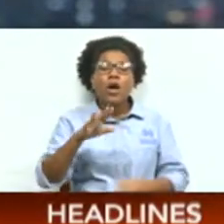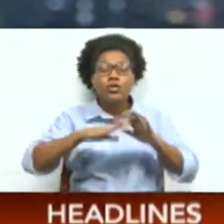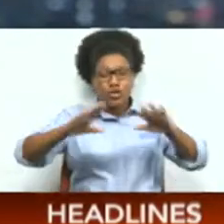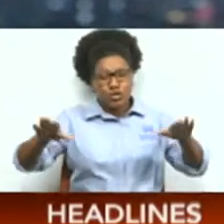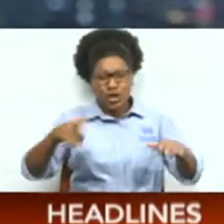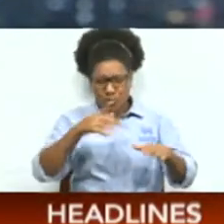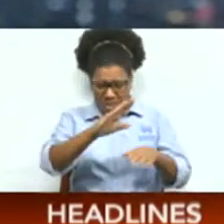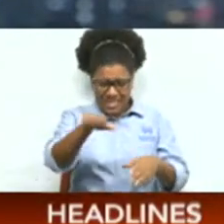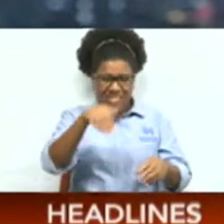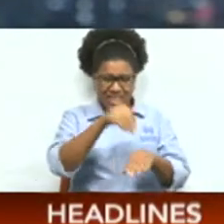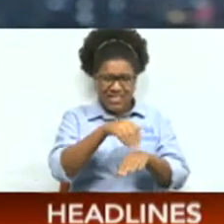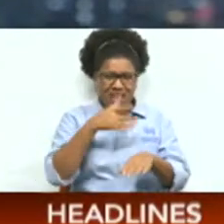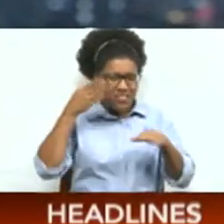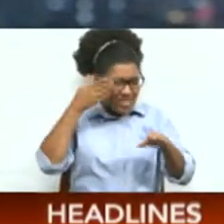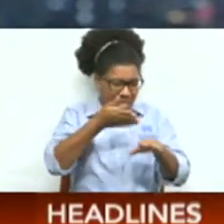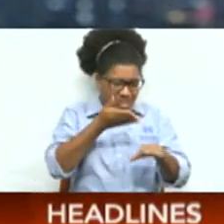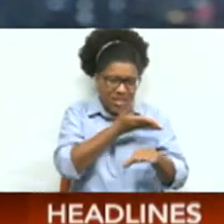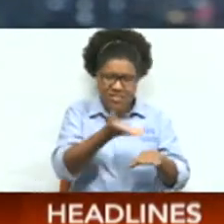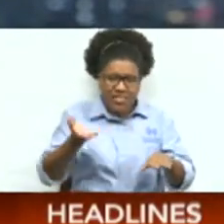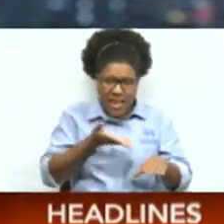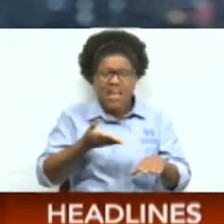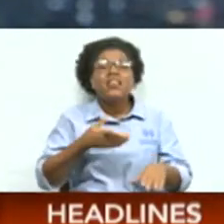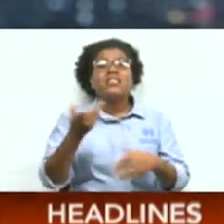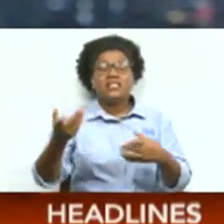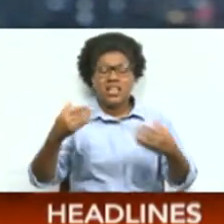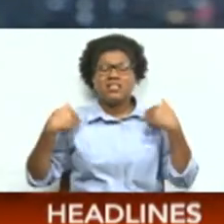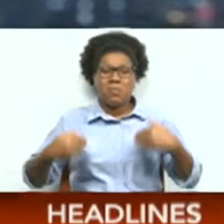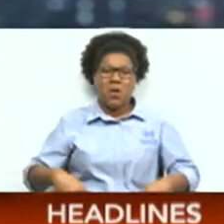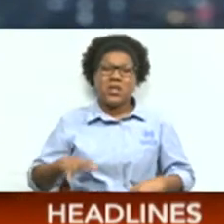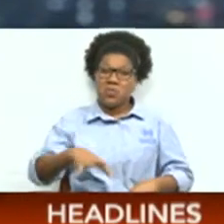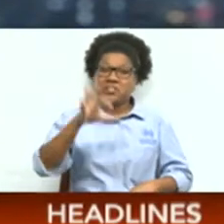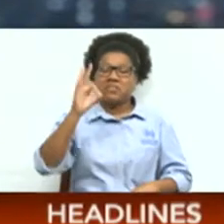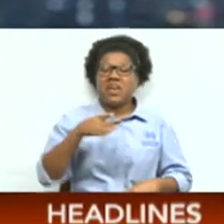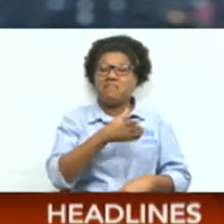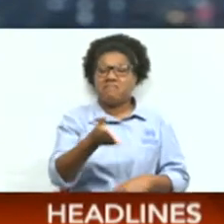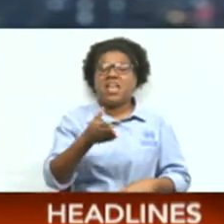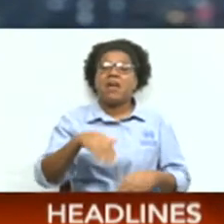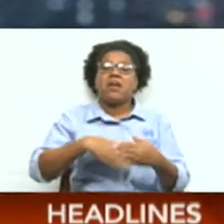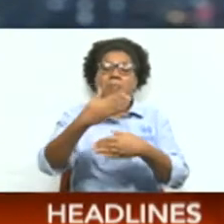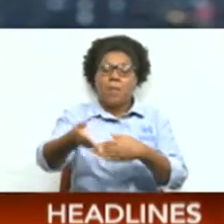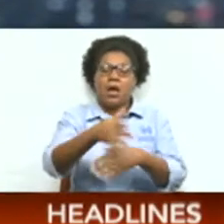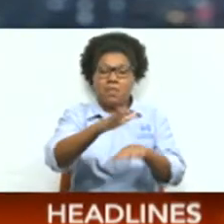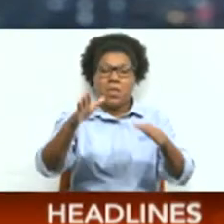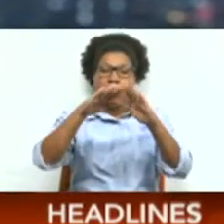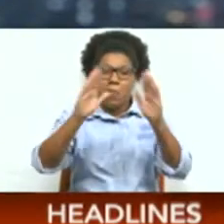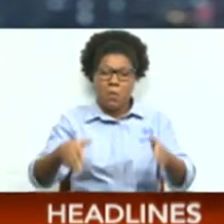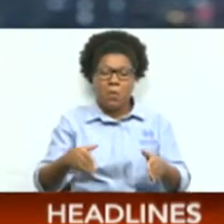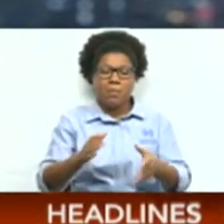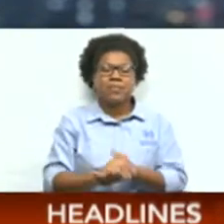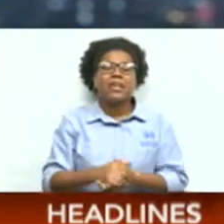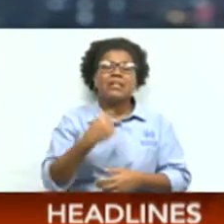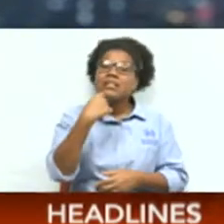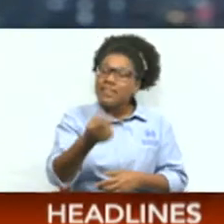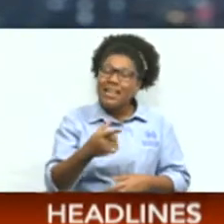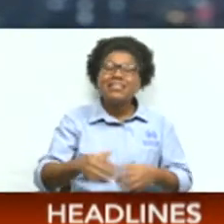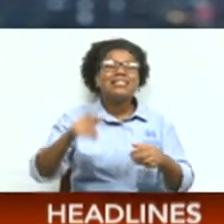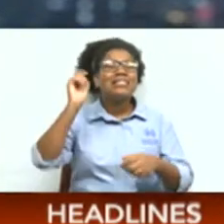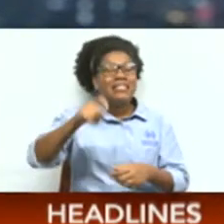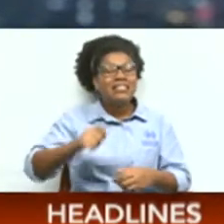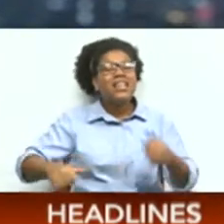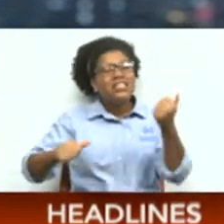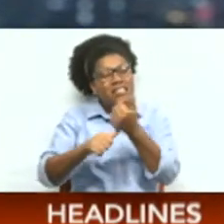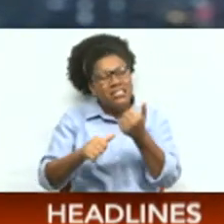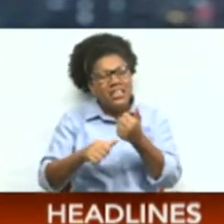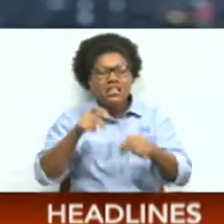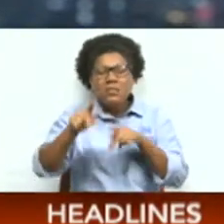skeletal remains were found at their Valcene home. The head of the Roman Catholic Church in TNT also lamented the need to assist those battling the